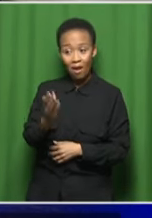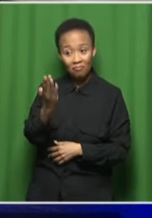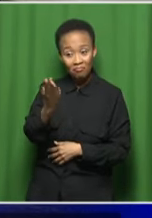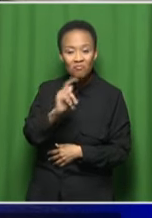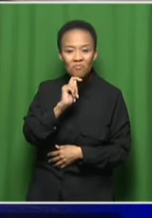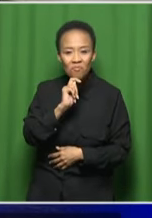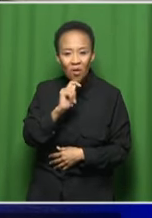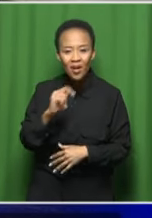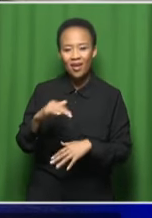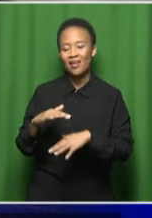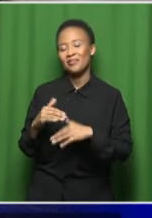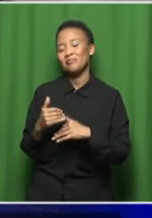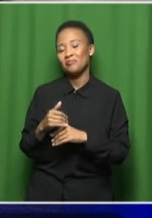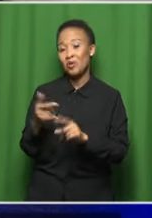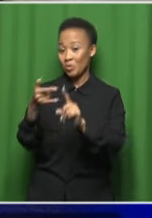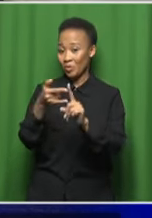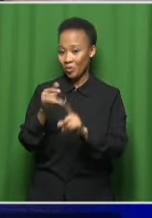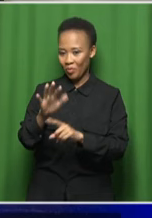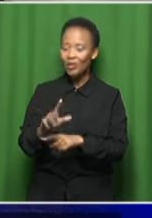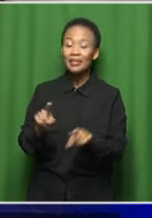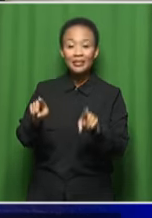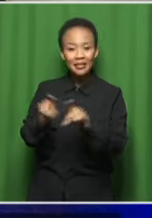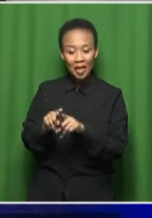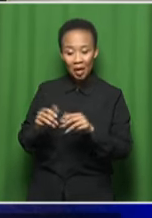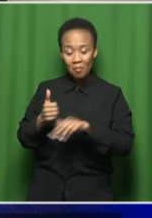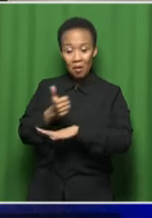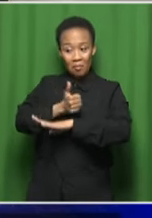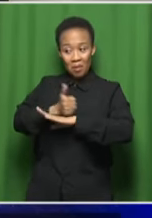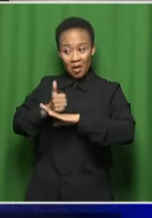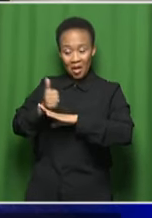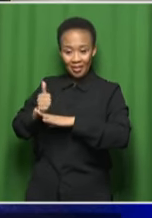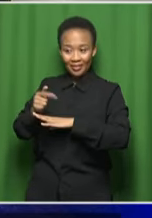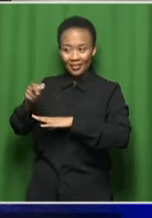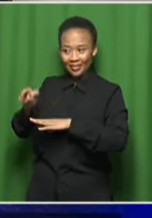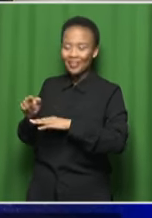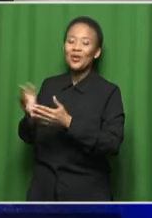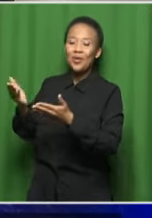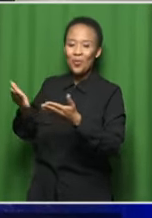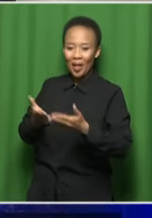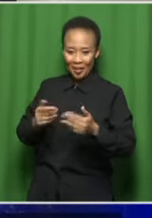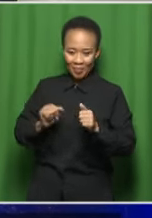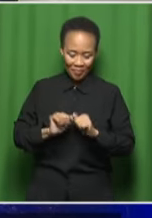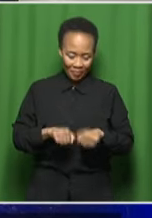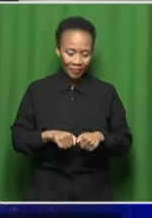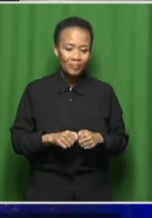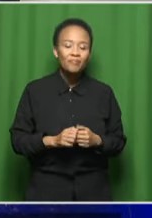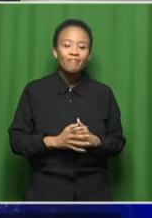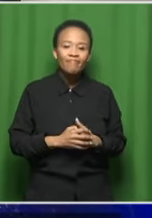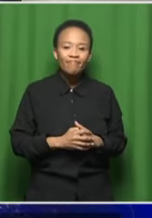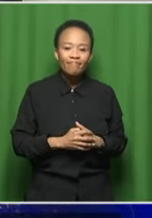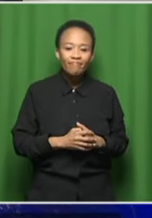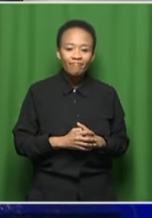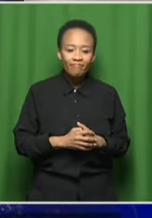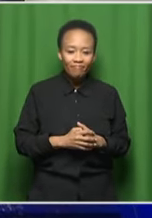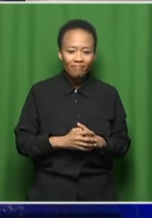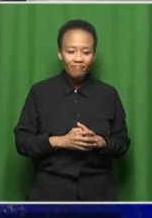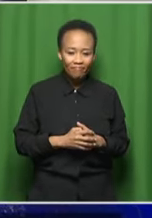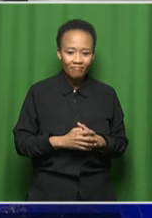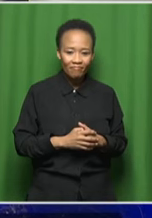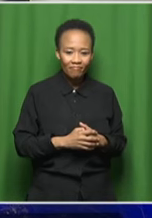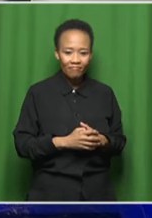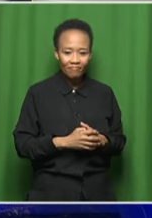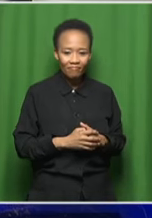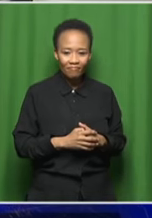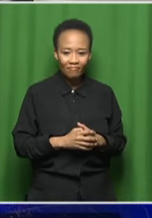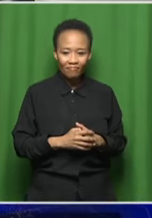Good morning to you and my fellow panelists and your watchers. This is good. Indeed, indeed. All right, I'm going to start with you.